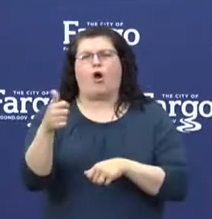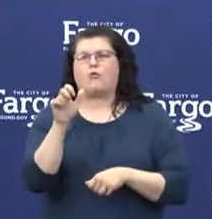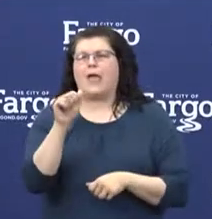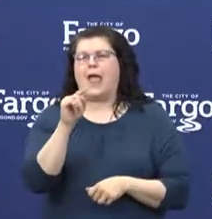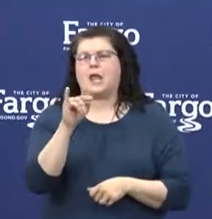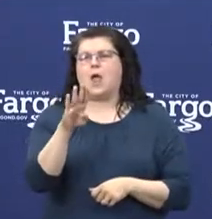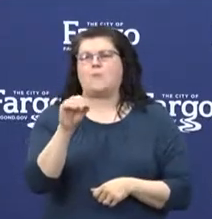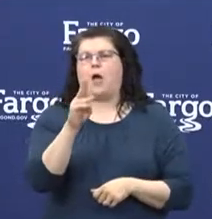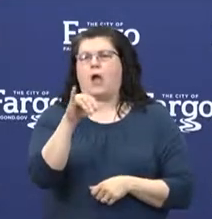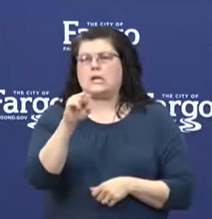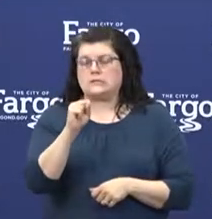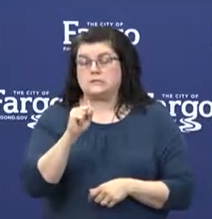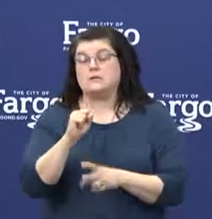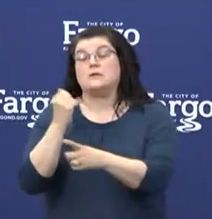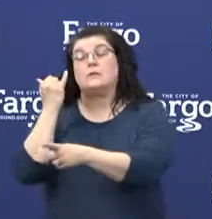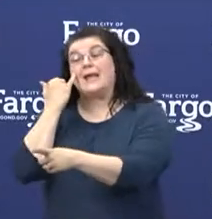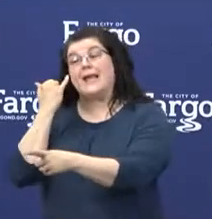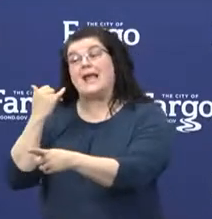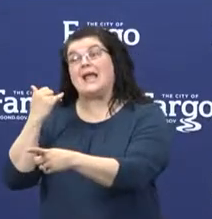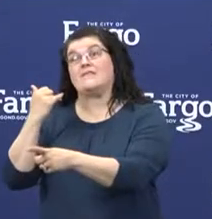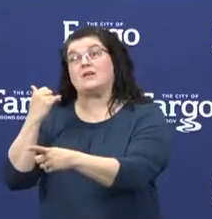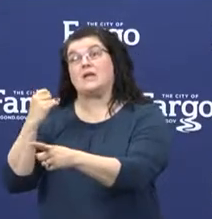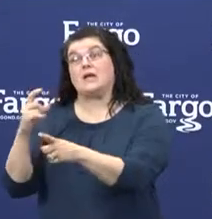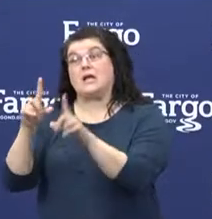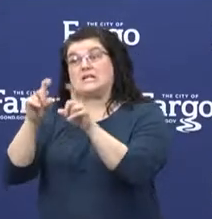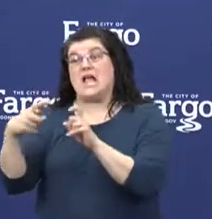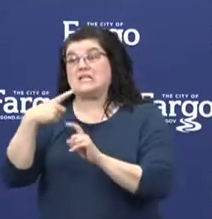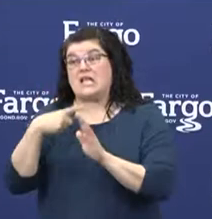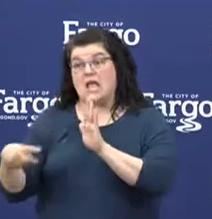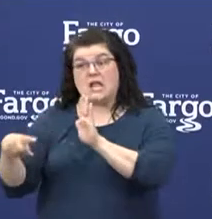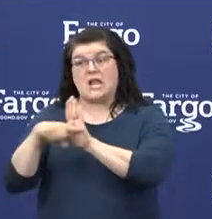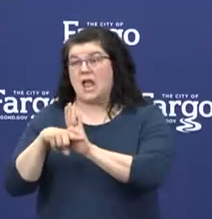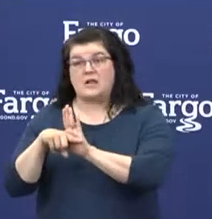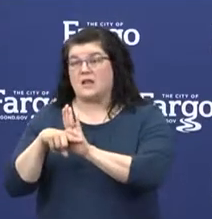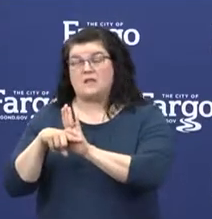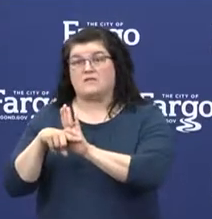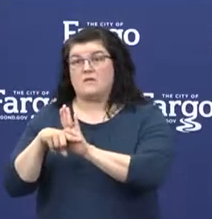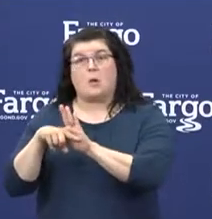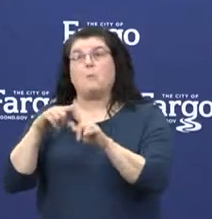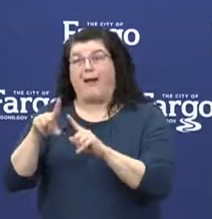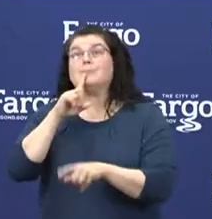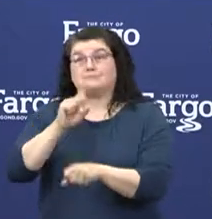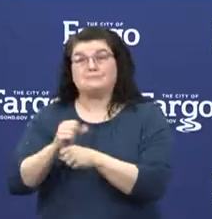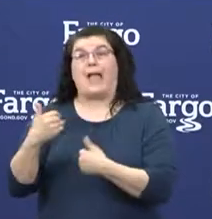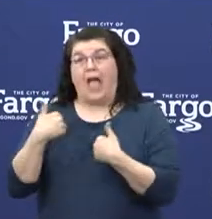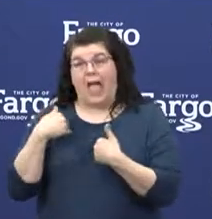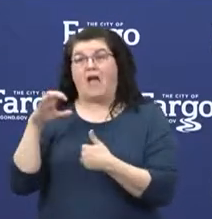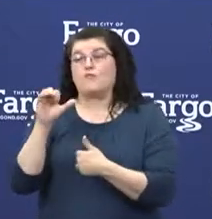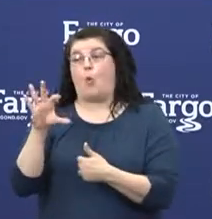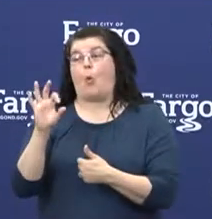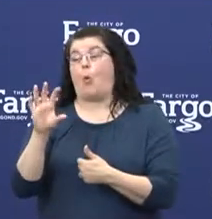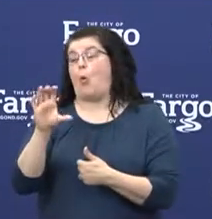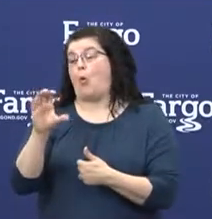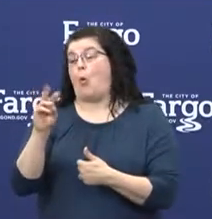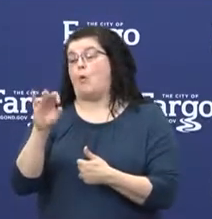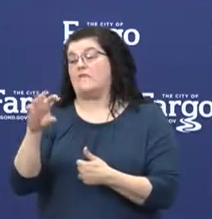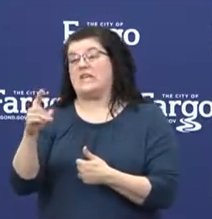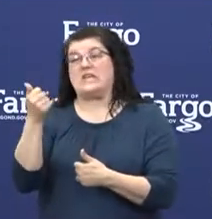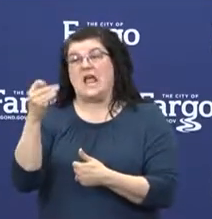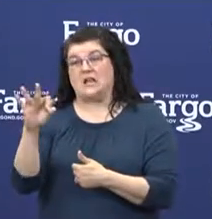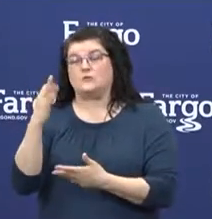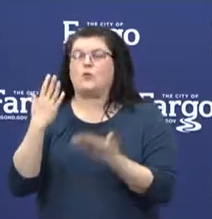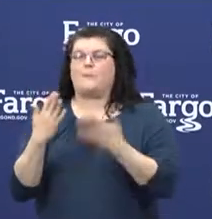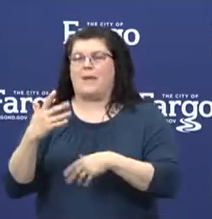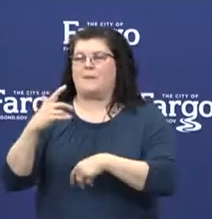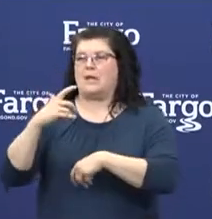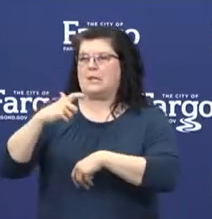false negative test would say that you don't have the illness when in fact you do. And that could be based on the timing of when you're doing